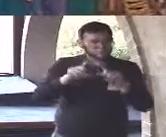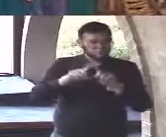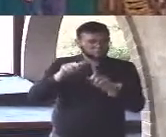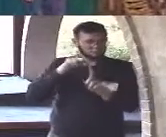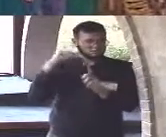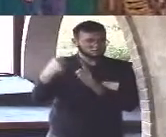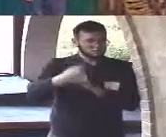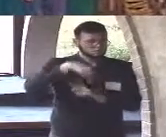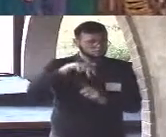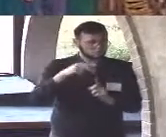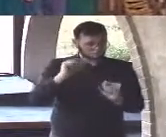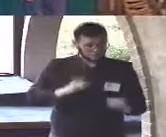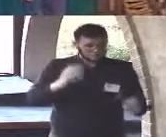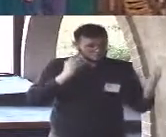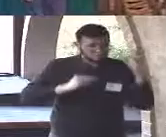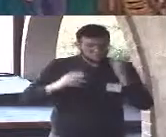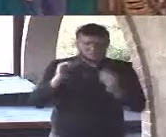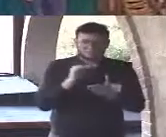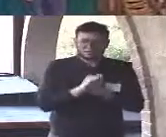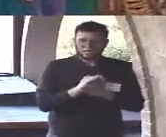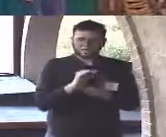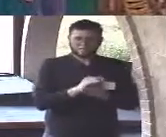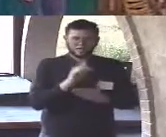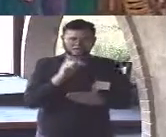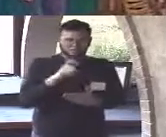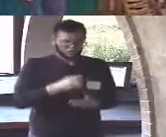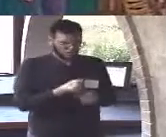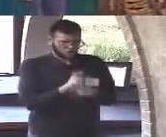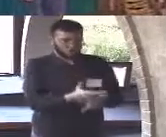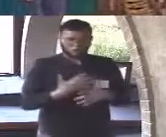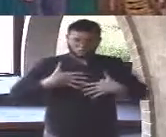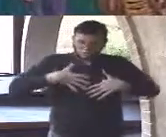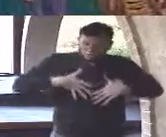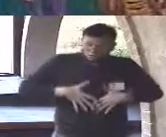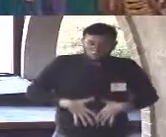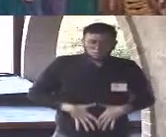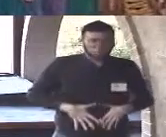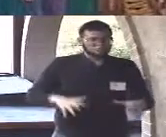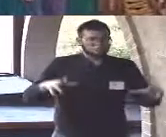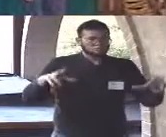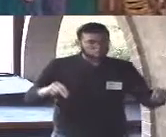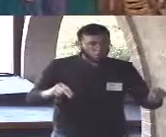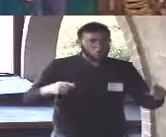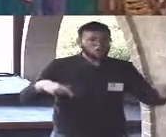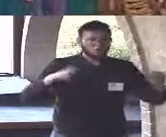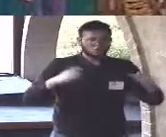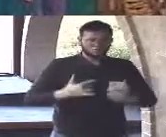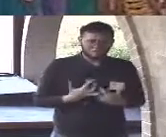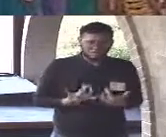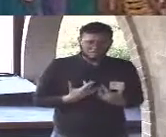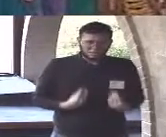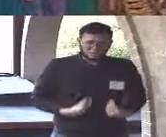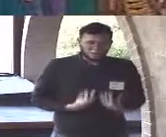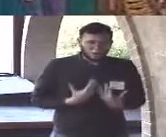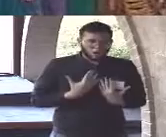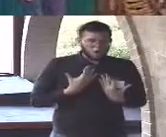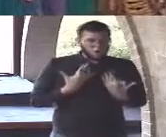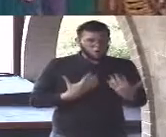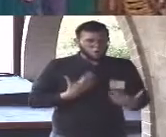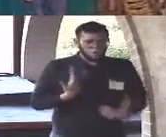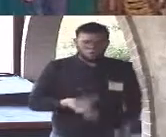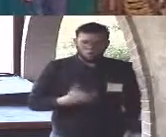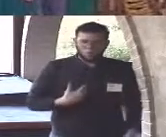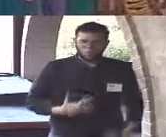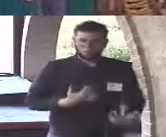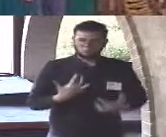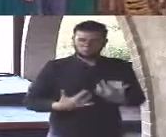it should be a source of joy joy and a source of creative inspiration ours is no